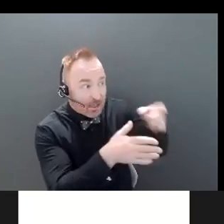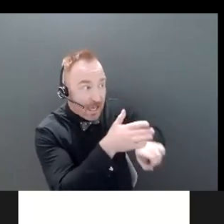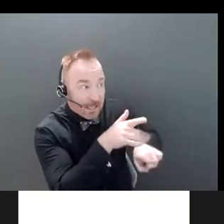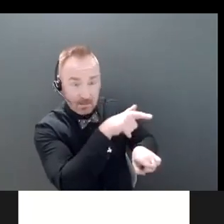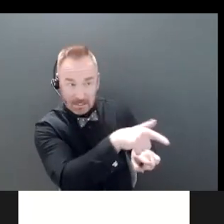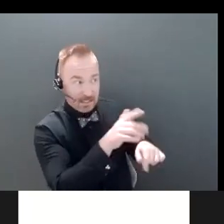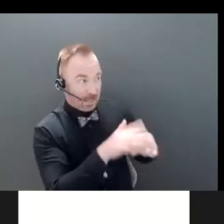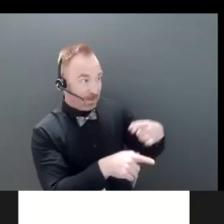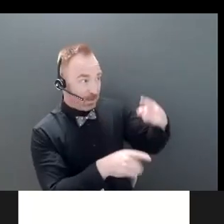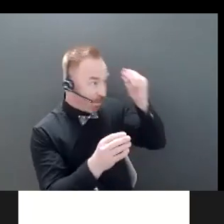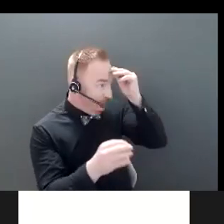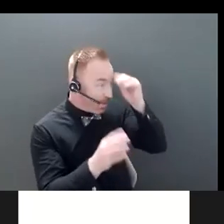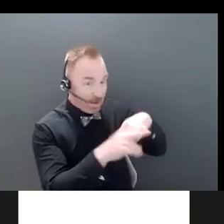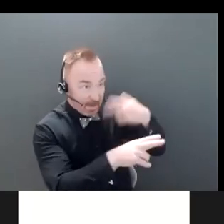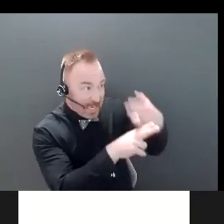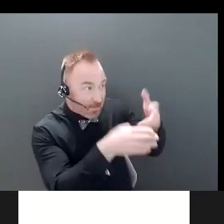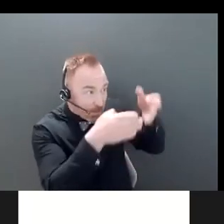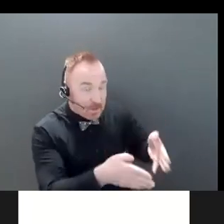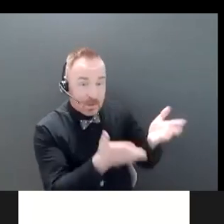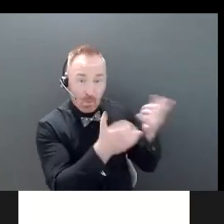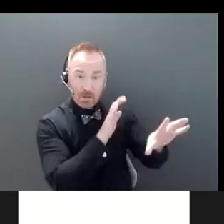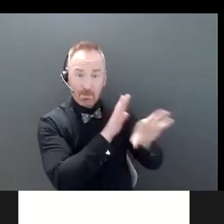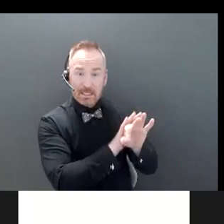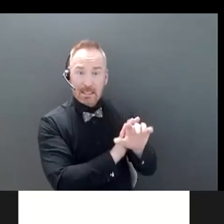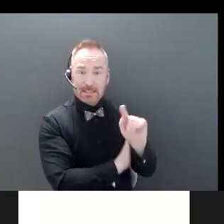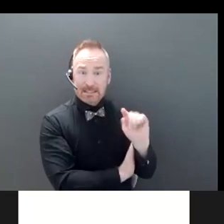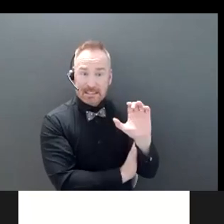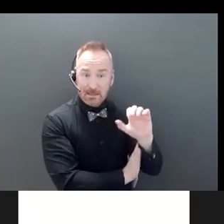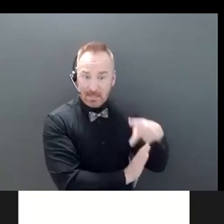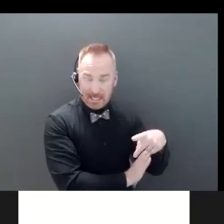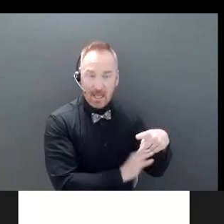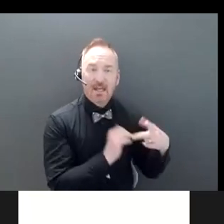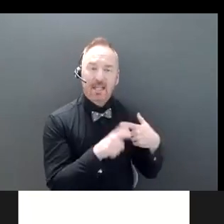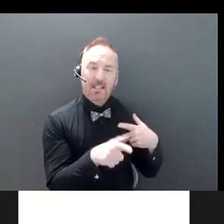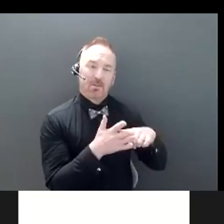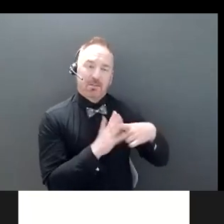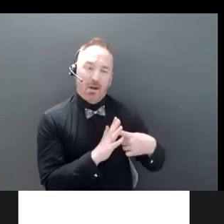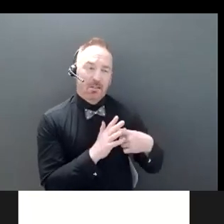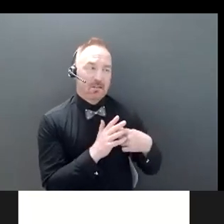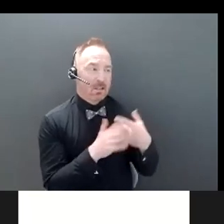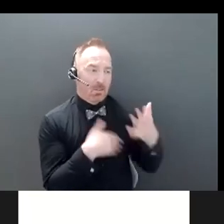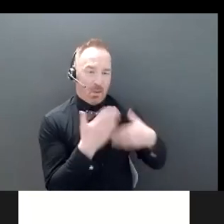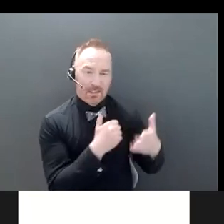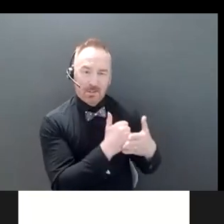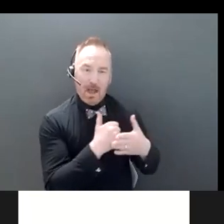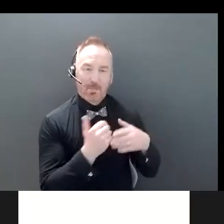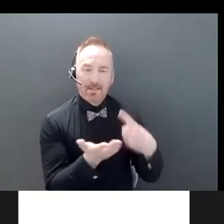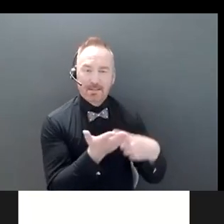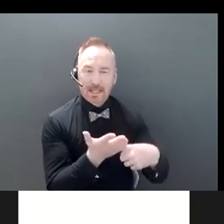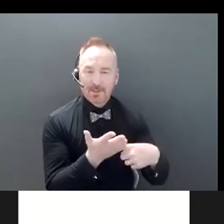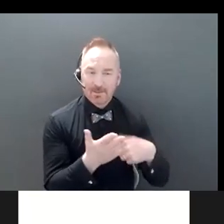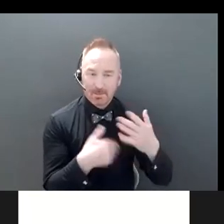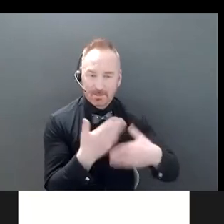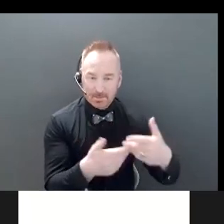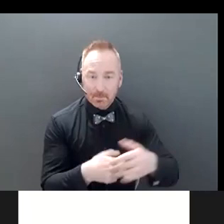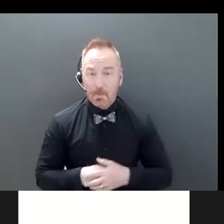have. So hopefully, that will help investors kind of start the conversation. I can just add to that, Mary, the,